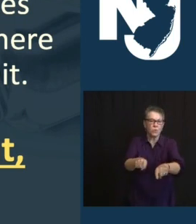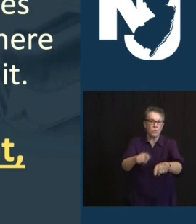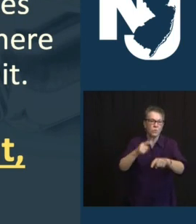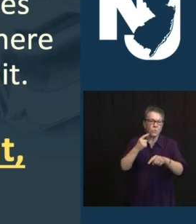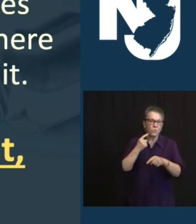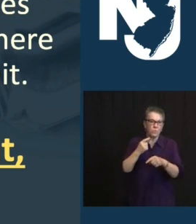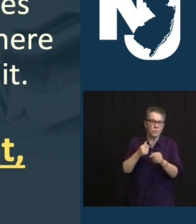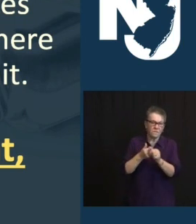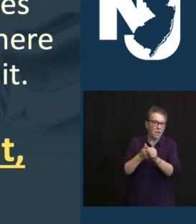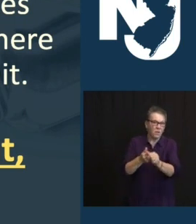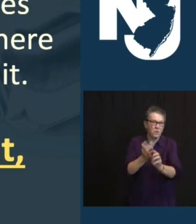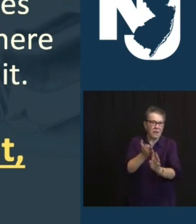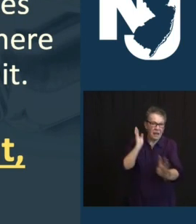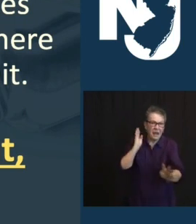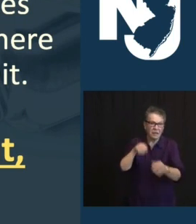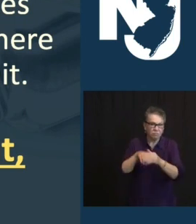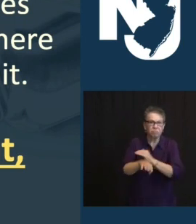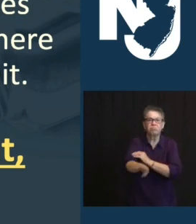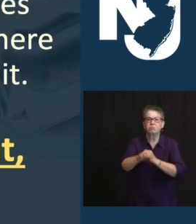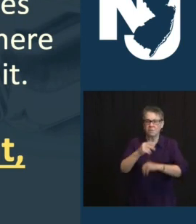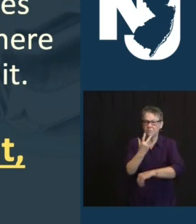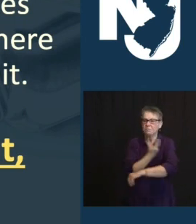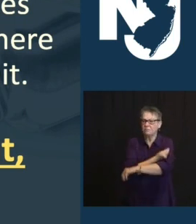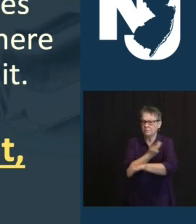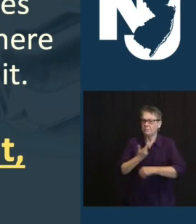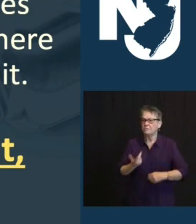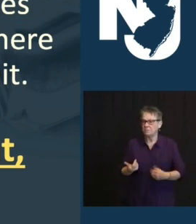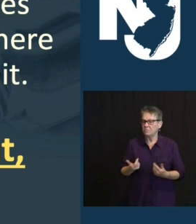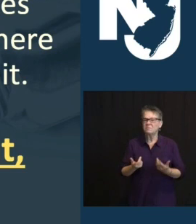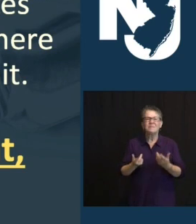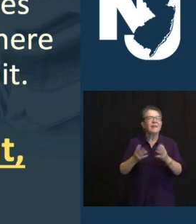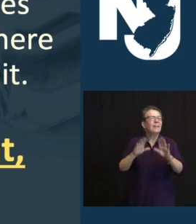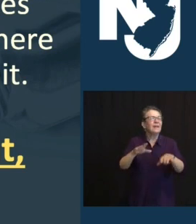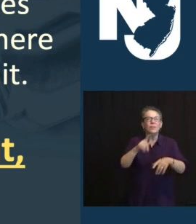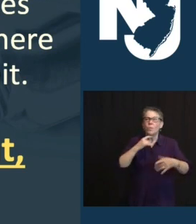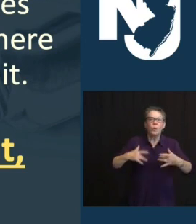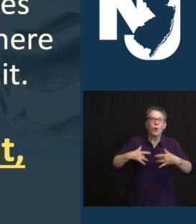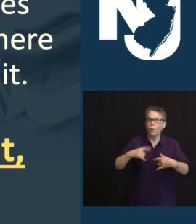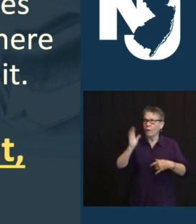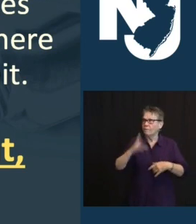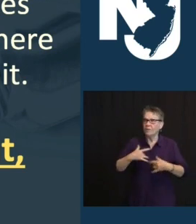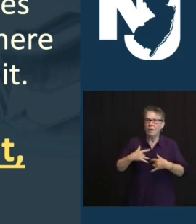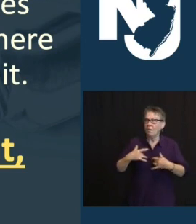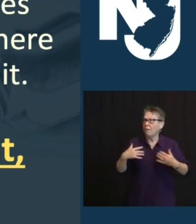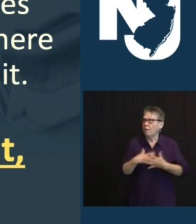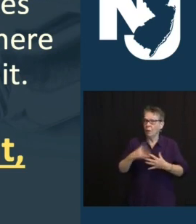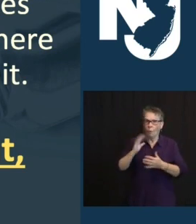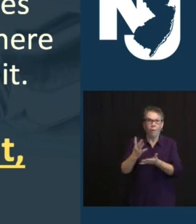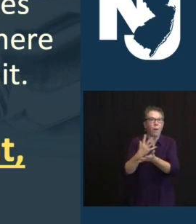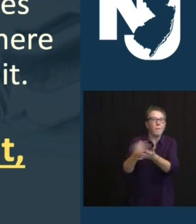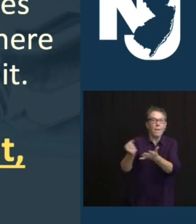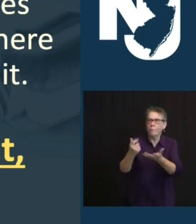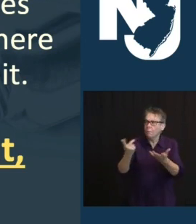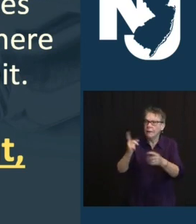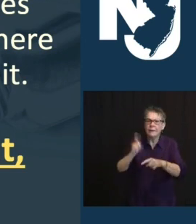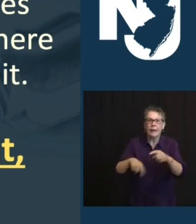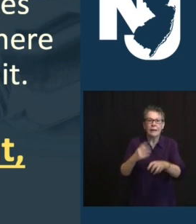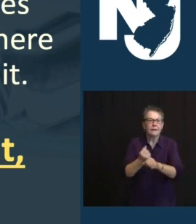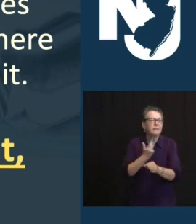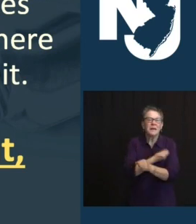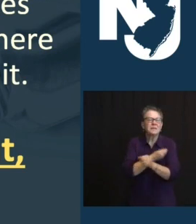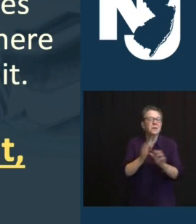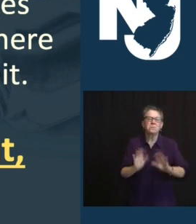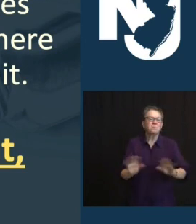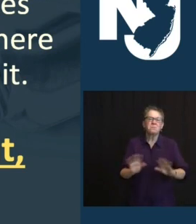YOU HAVE AN APPOINTMENT, YOU HAVE A VACCINE. AND ON THE FLIP SIDE, THERE ARE NO WALK-UP VACCINATIONS AT OUR MEGASITES.